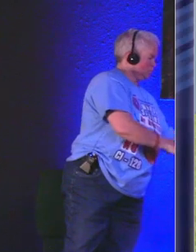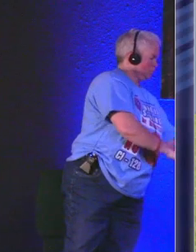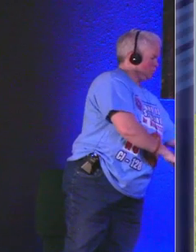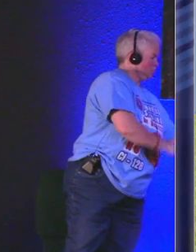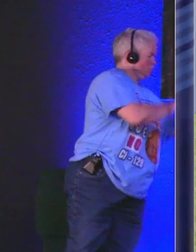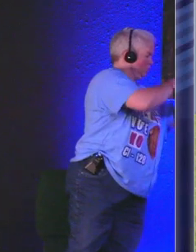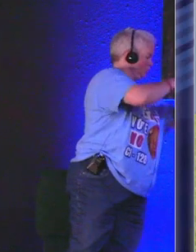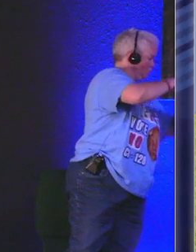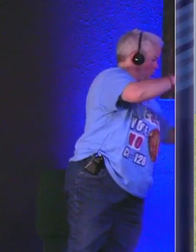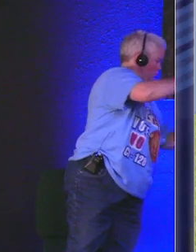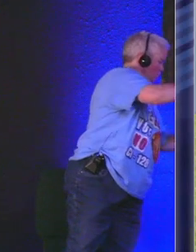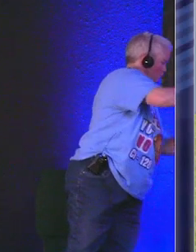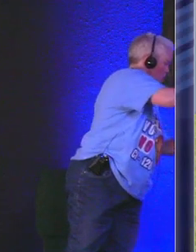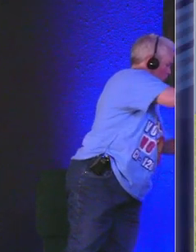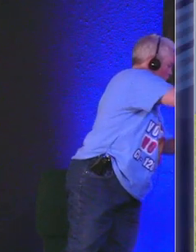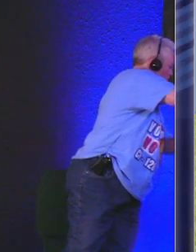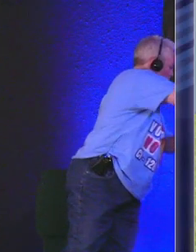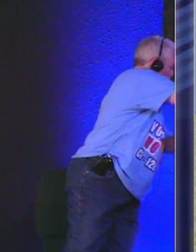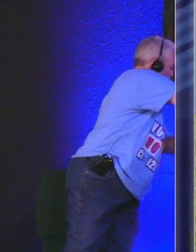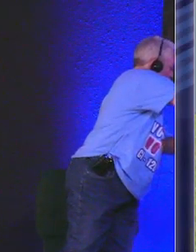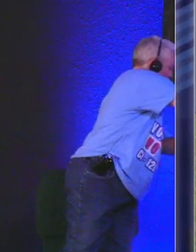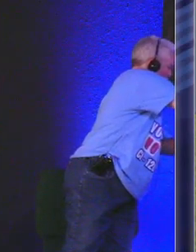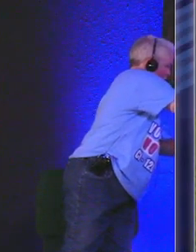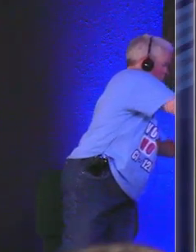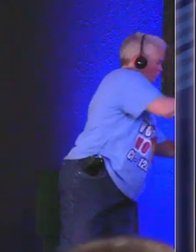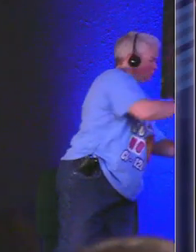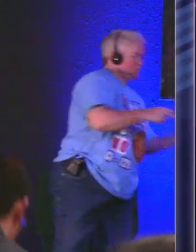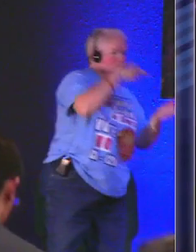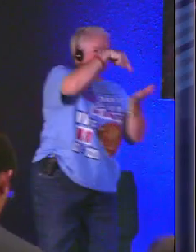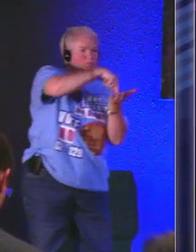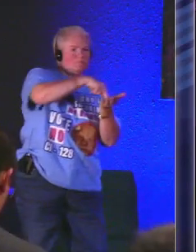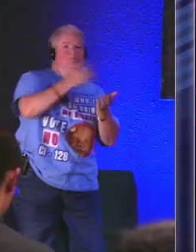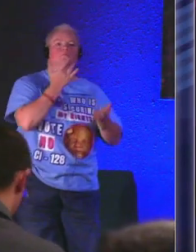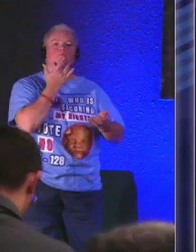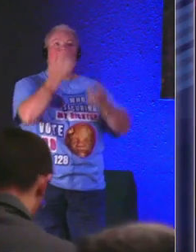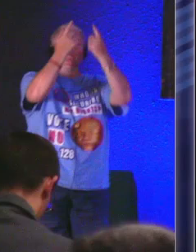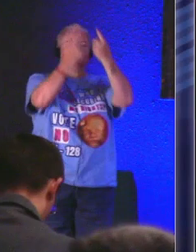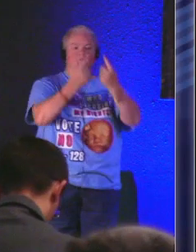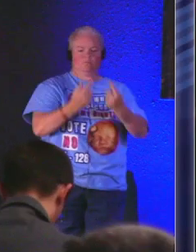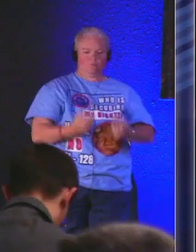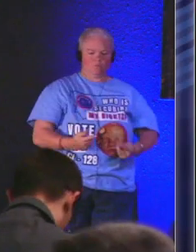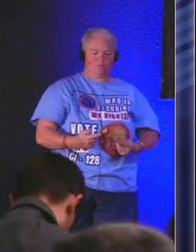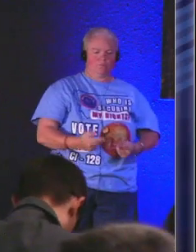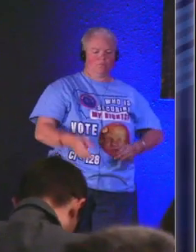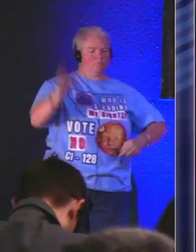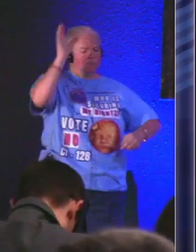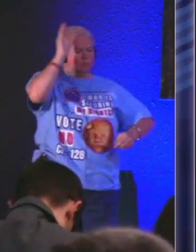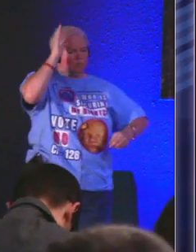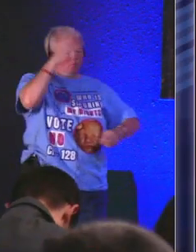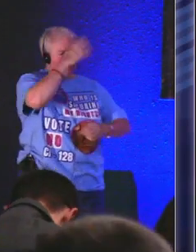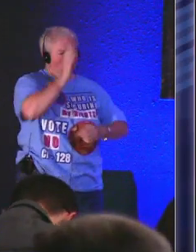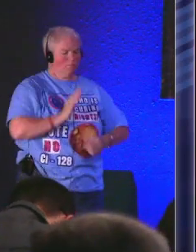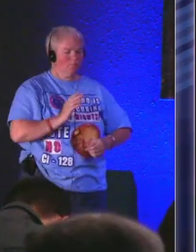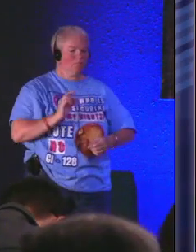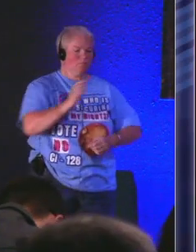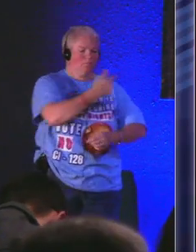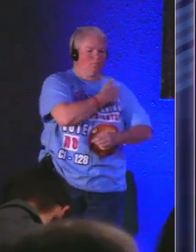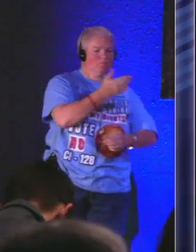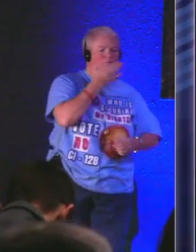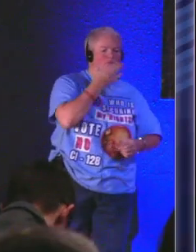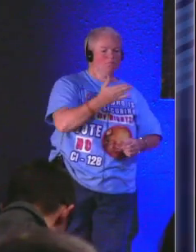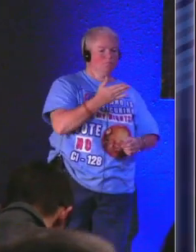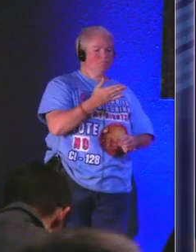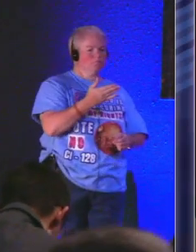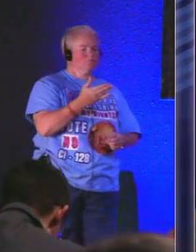everybody stand up bring the lights down if you wouldn't mind father God we thank you and we are in awe